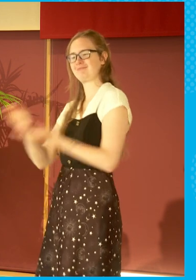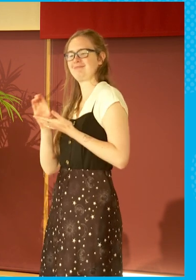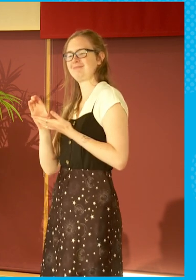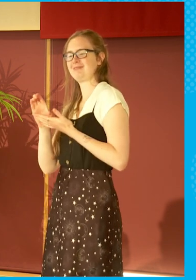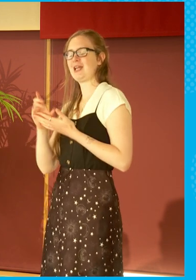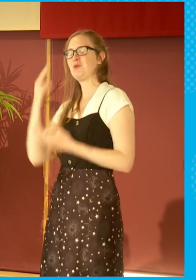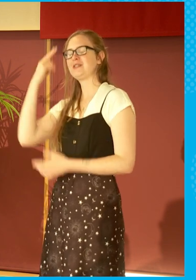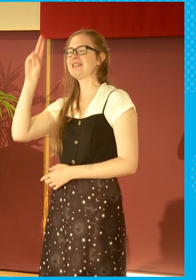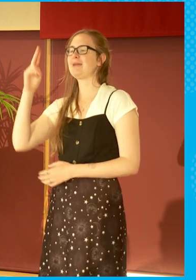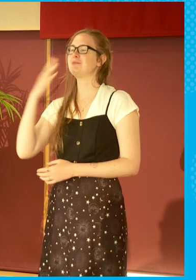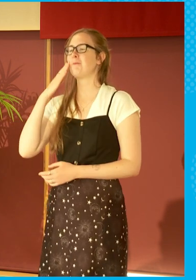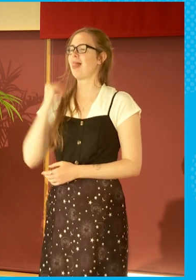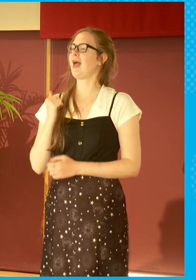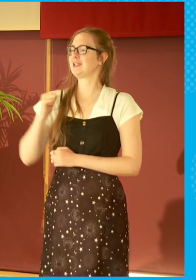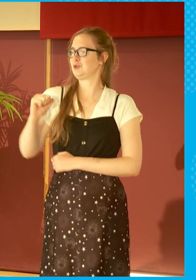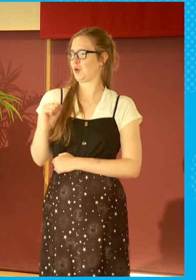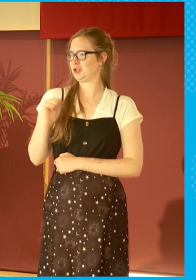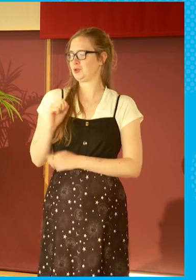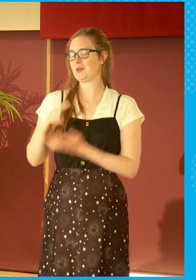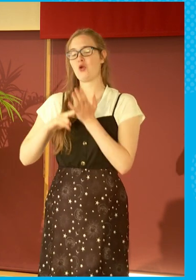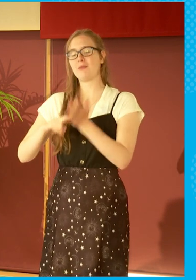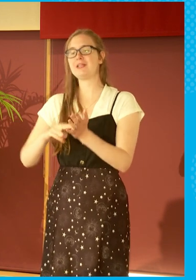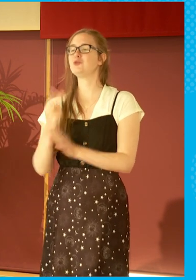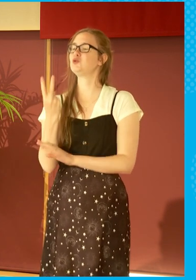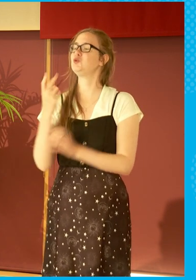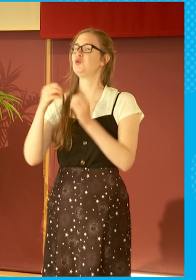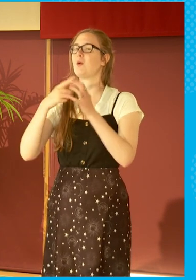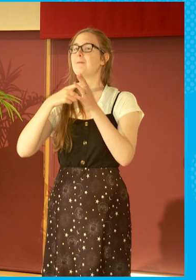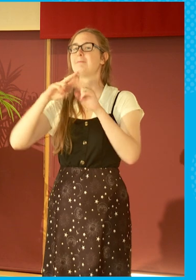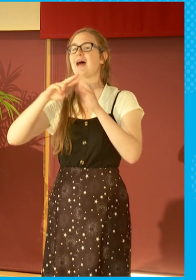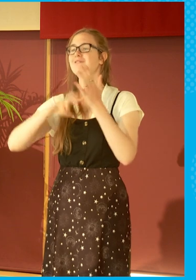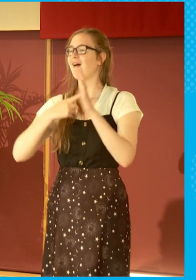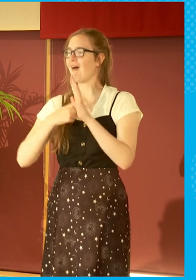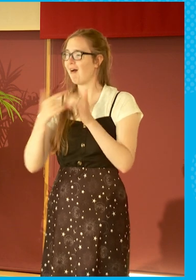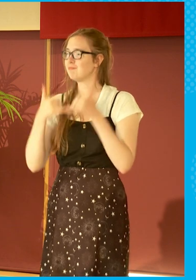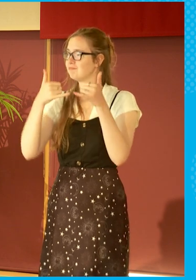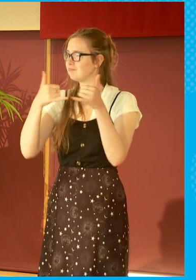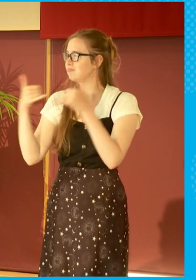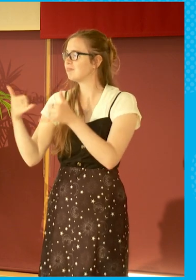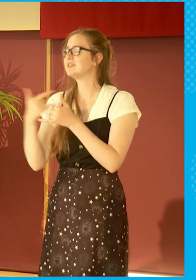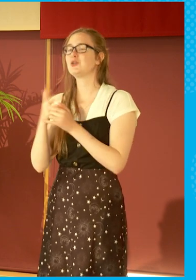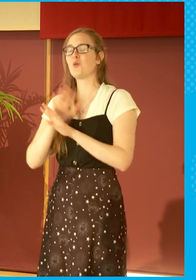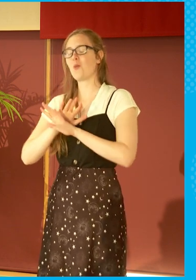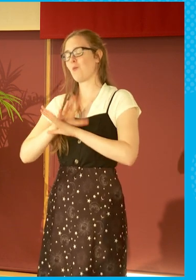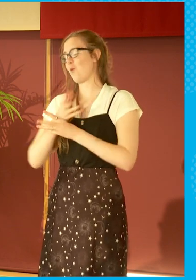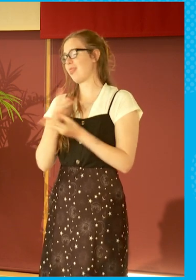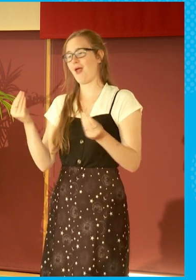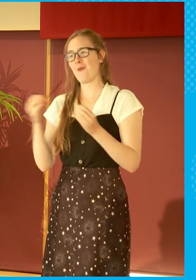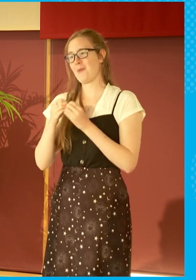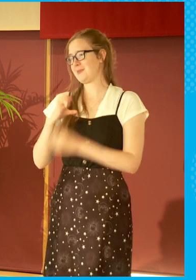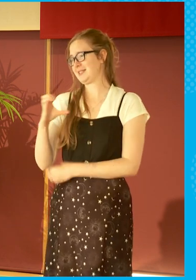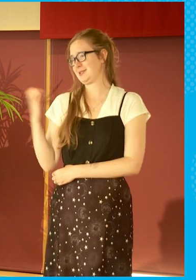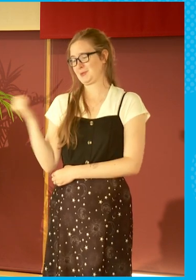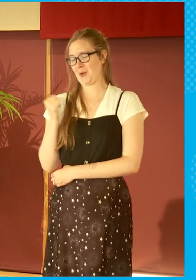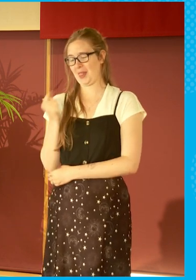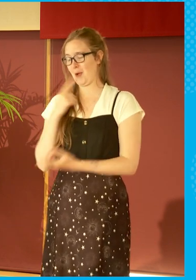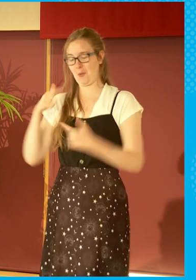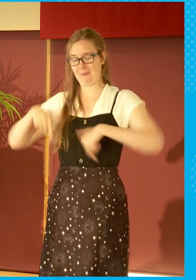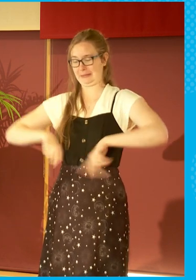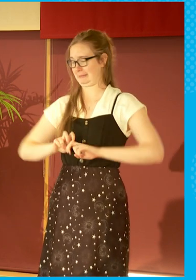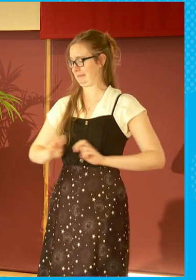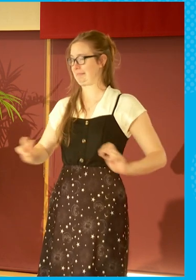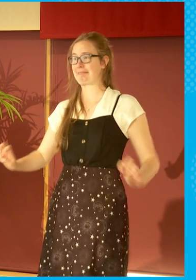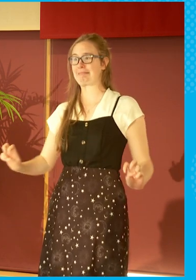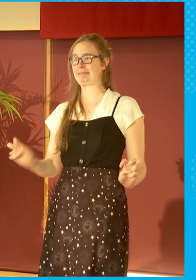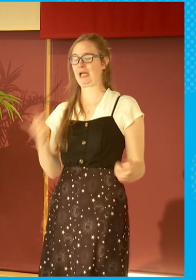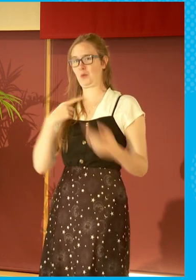Scottish were nominated for two BAFTAs and then formed there. So if it wasn't for BBC Scotland, I wouldn't be sitting here. So I just want to